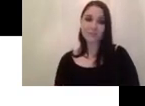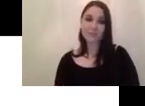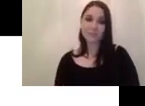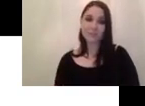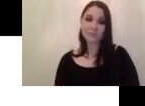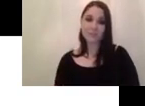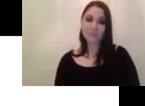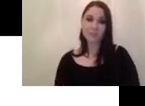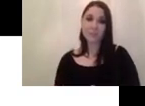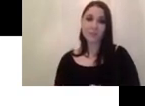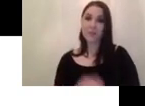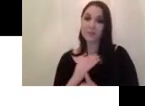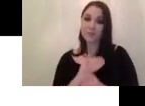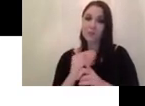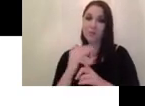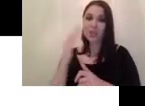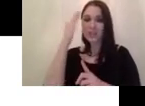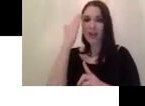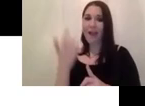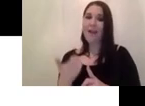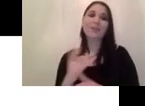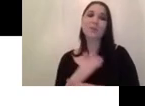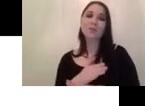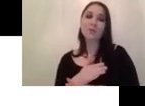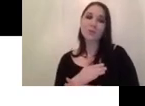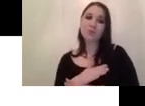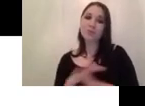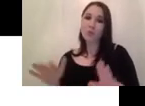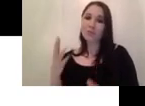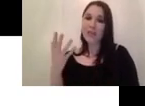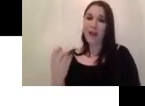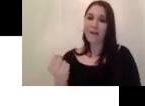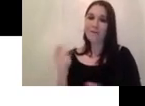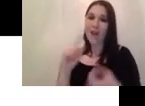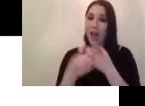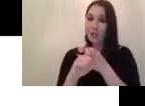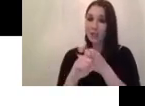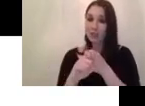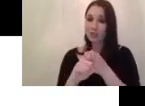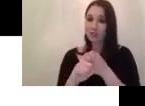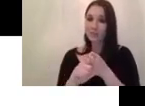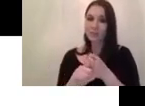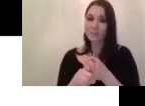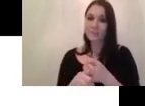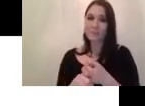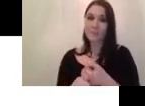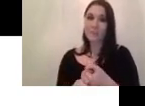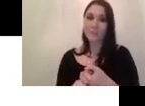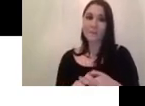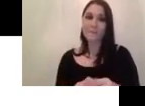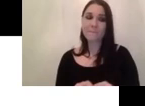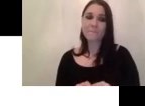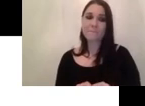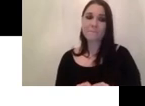head you don't have any anchors it will directly regress from a